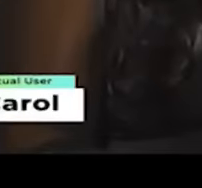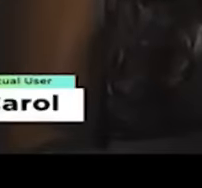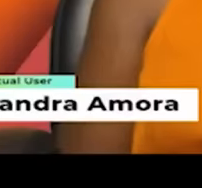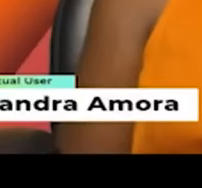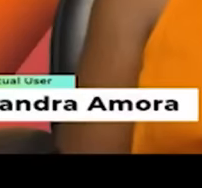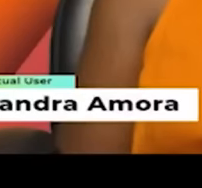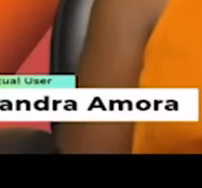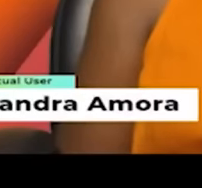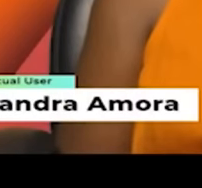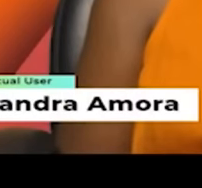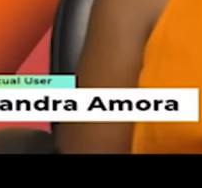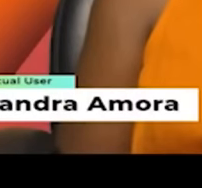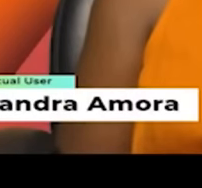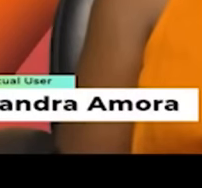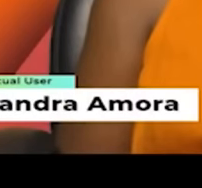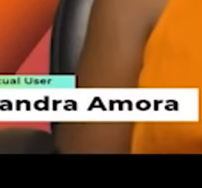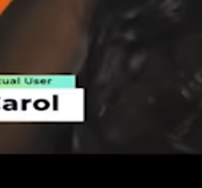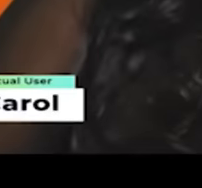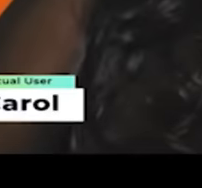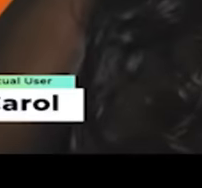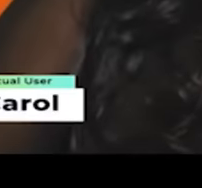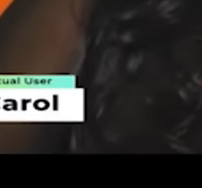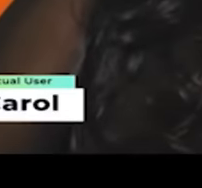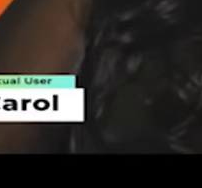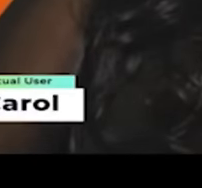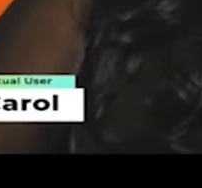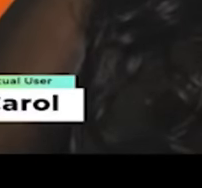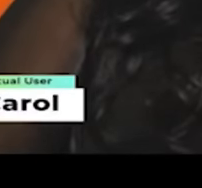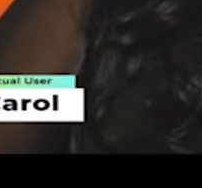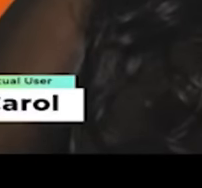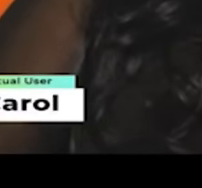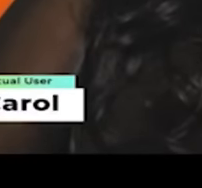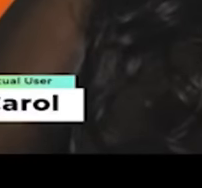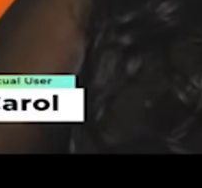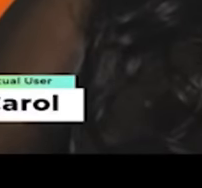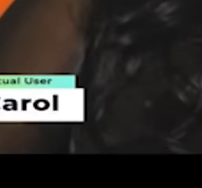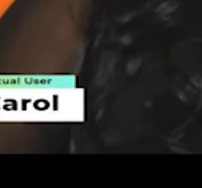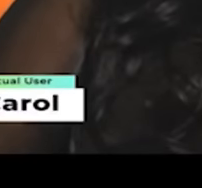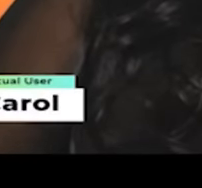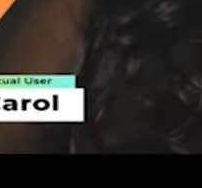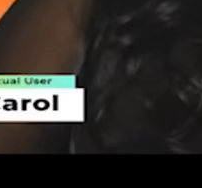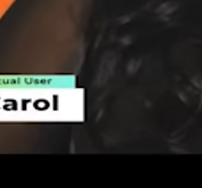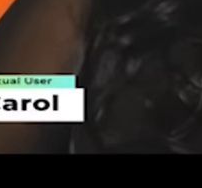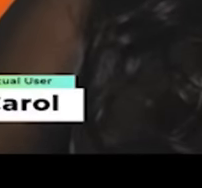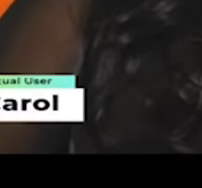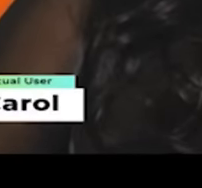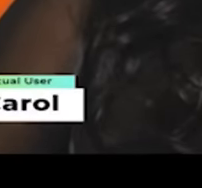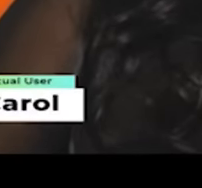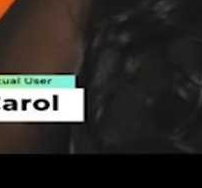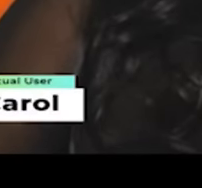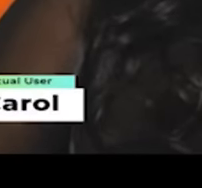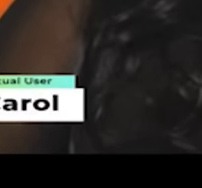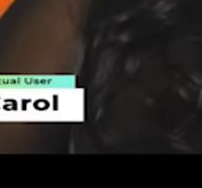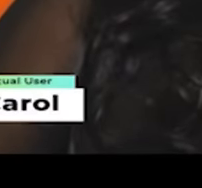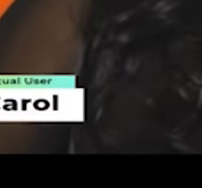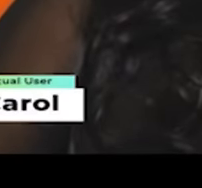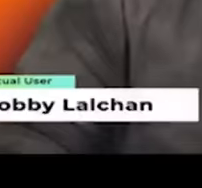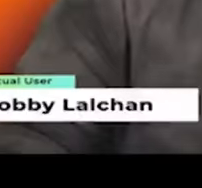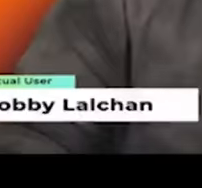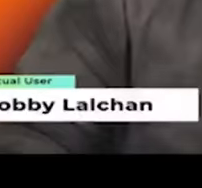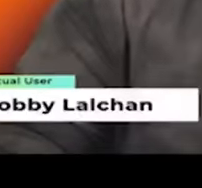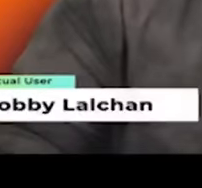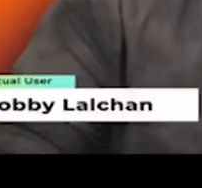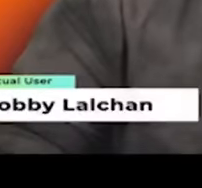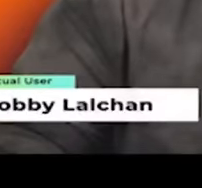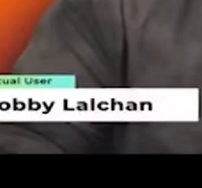a trigger thumb. My knees were paining. A few weeks I realized my finger got better. said, but this is a very good tablet.